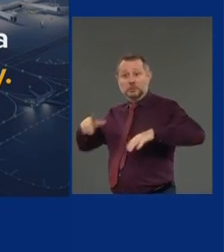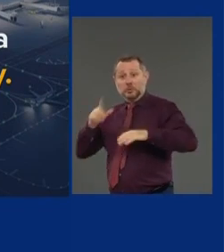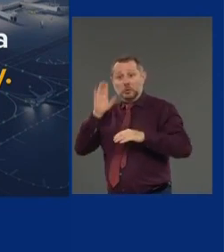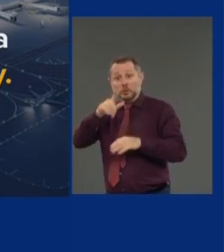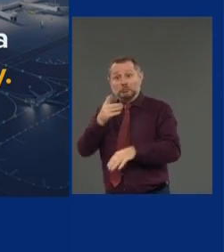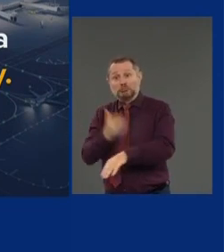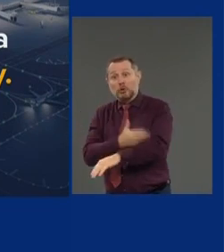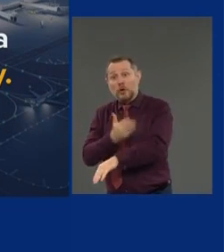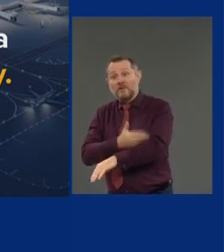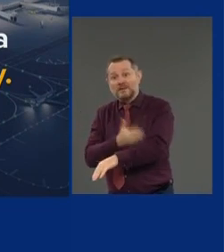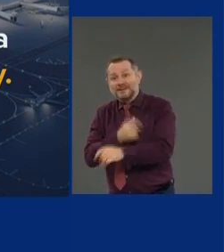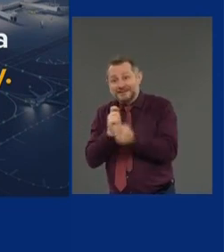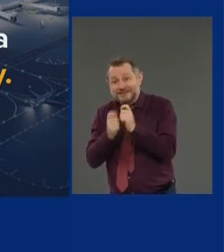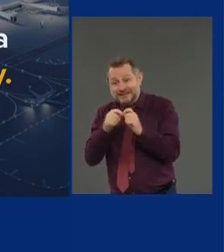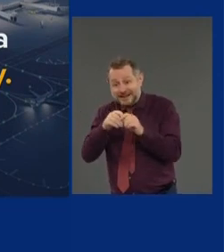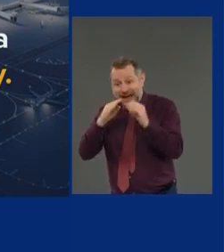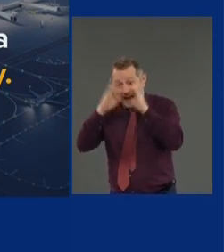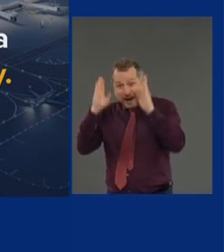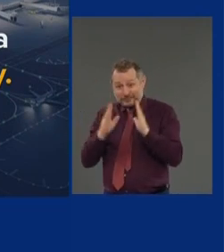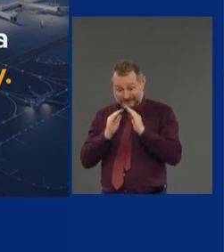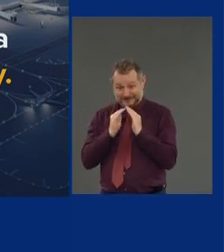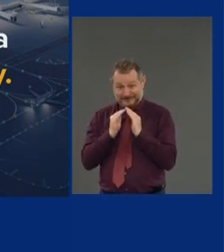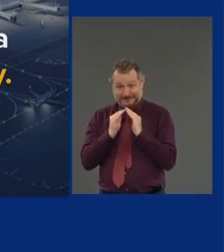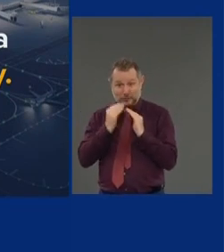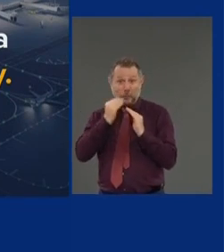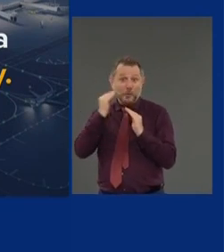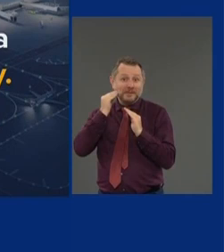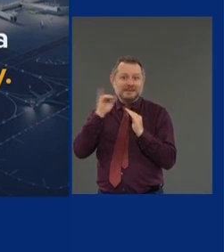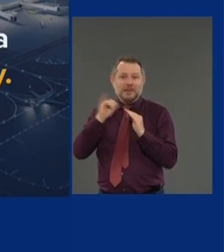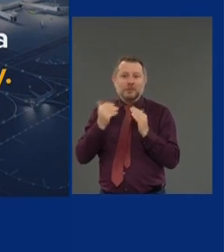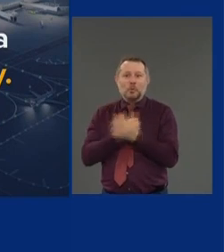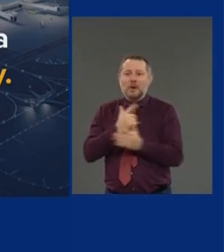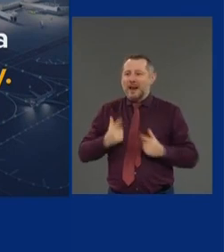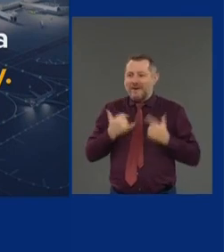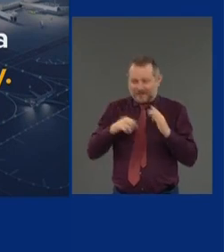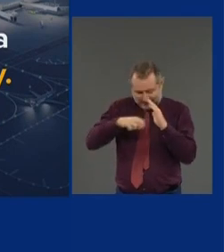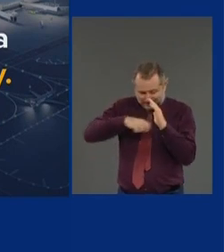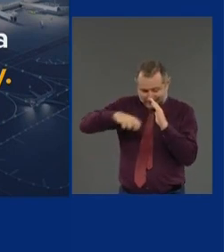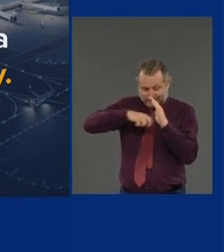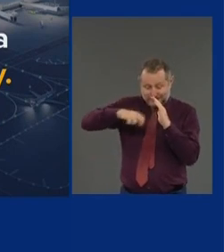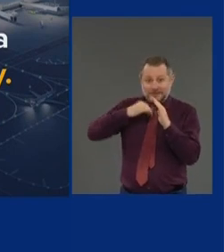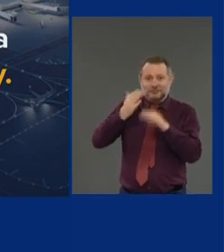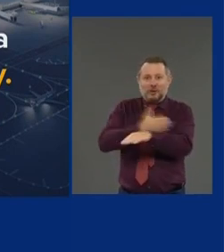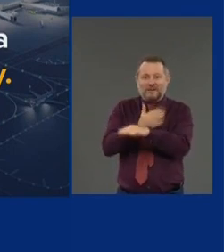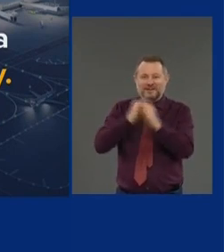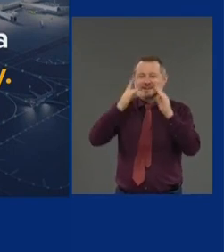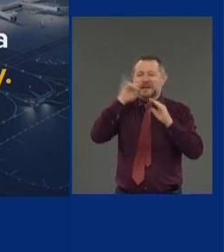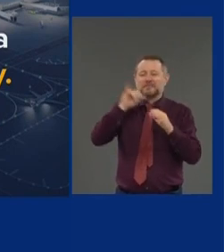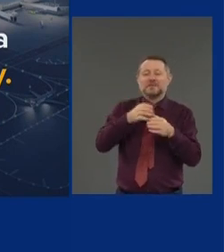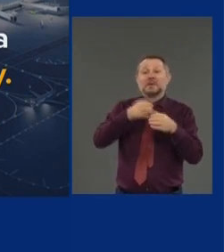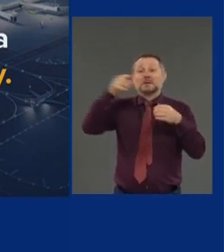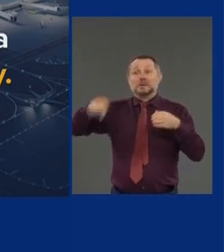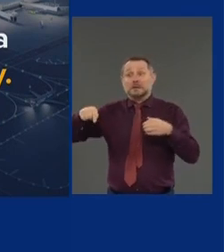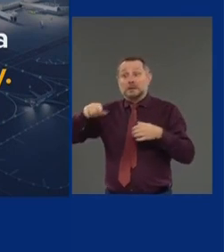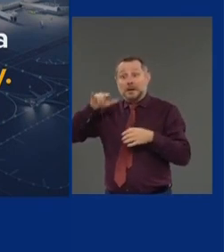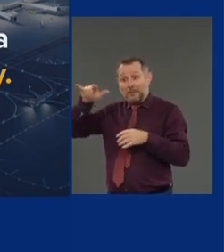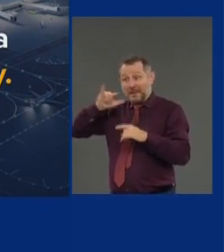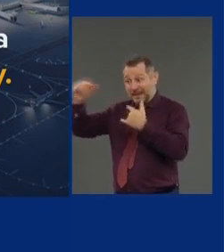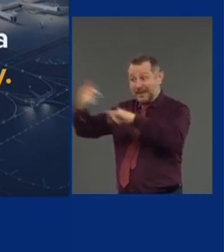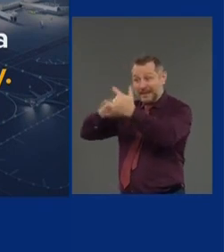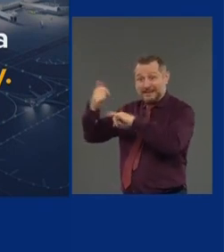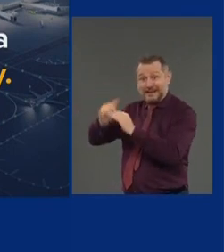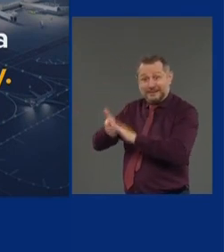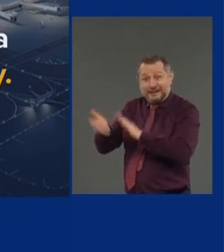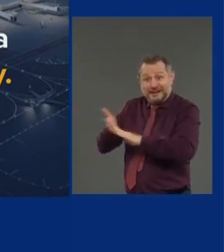living in the home. Operate the airport and build a new airport at the same time. And by the way, you're doing it on one of the smallest